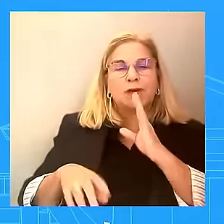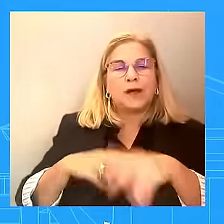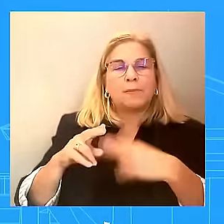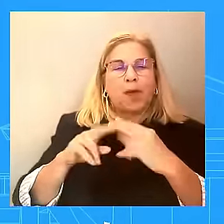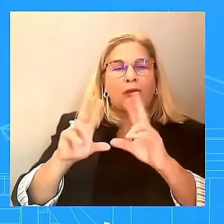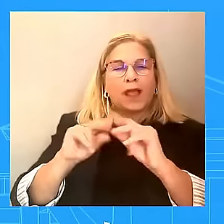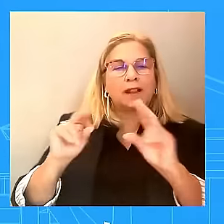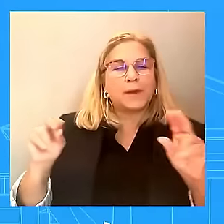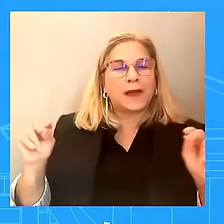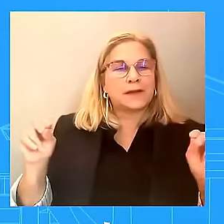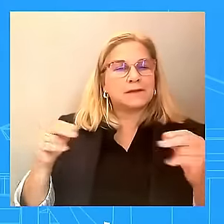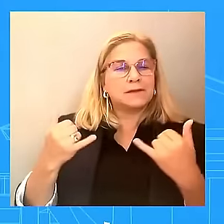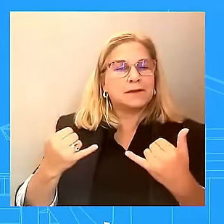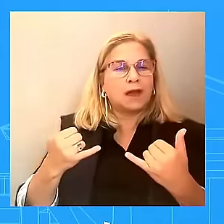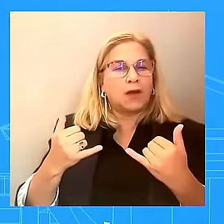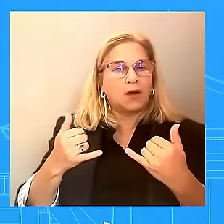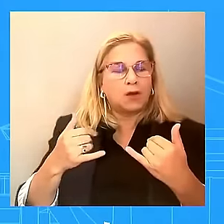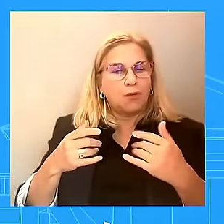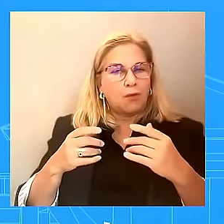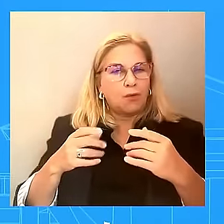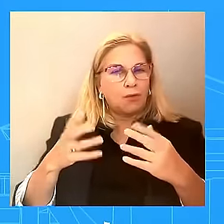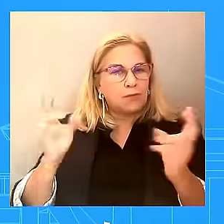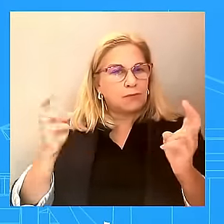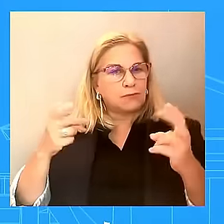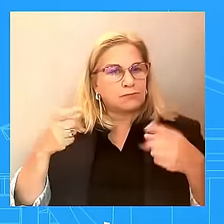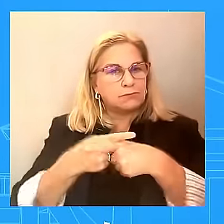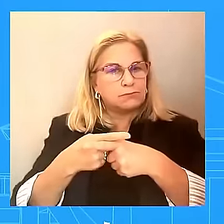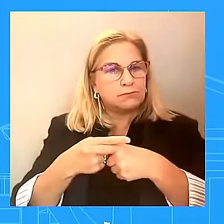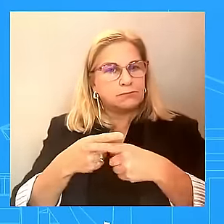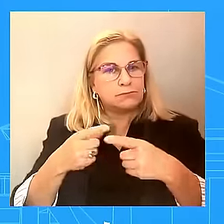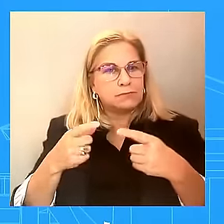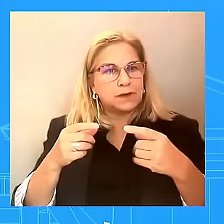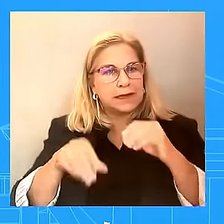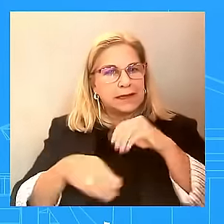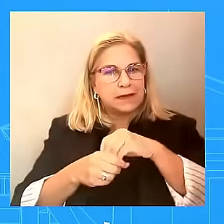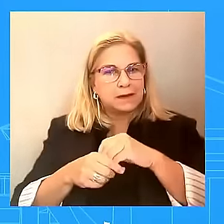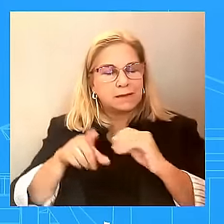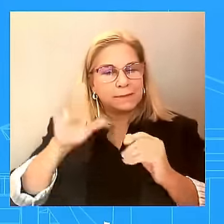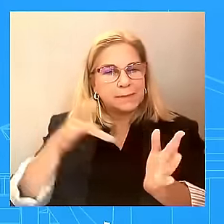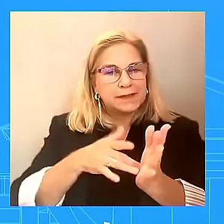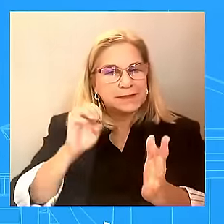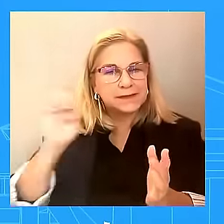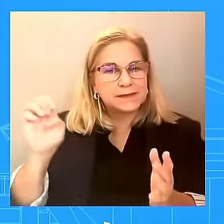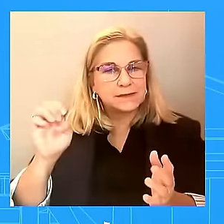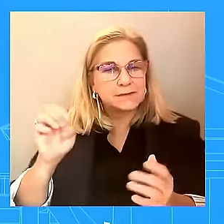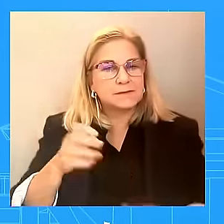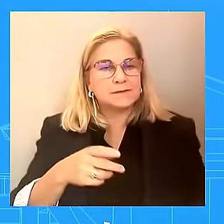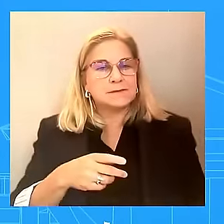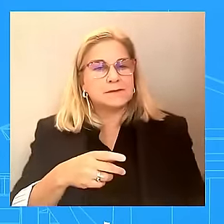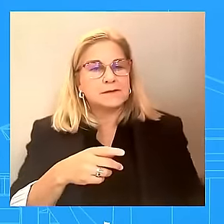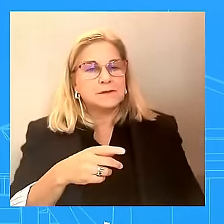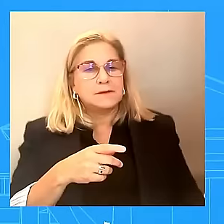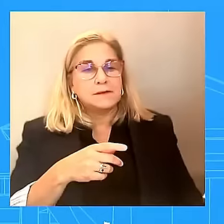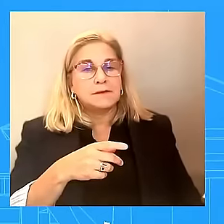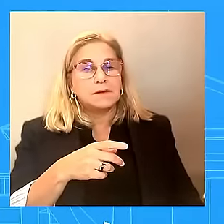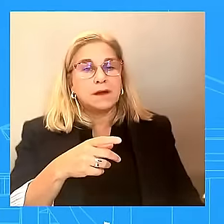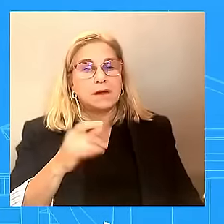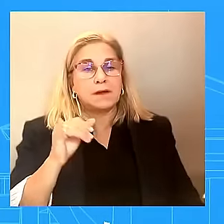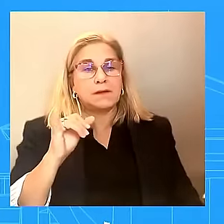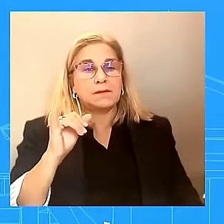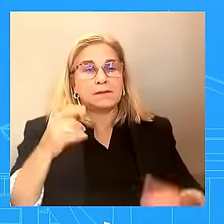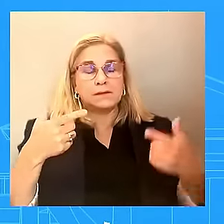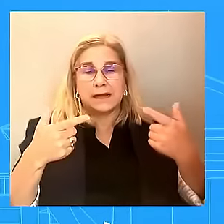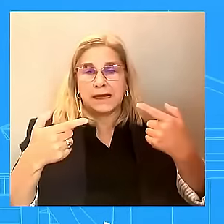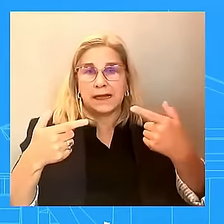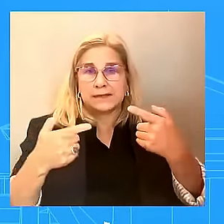said the news about a ceasefire is incorrect. What is the disconnect here? You know, we had senior U.S. officials saying